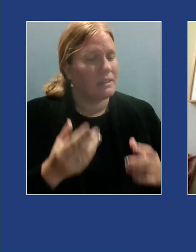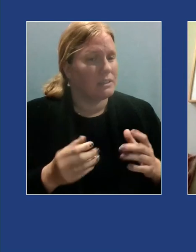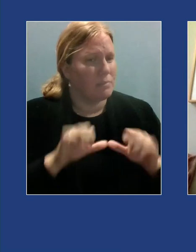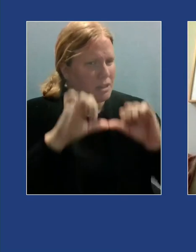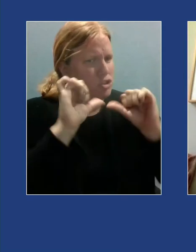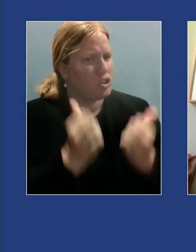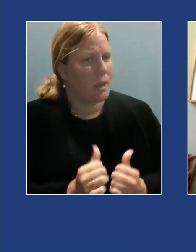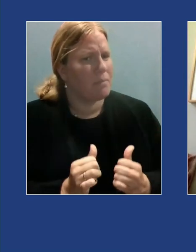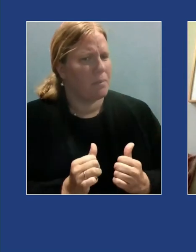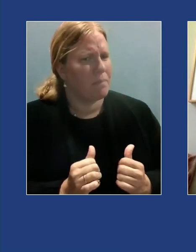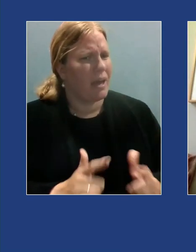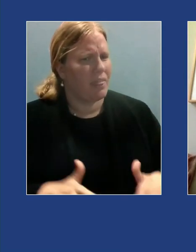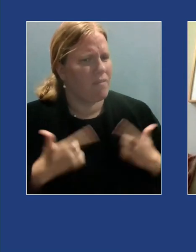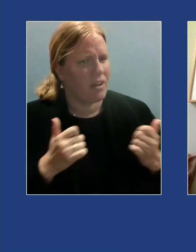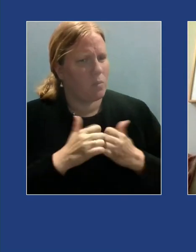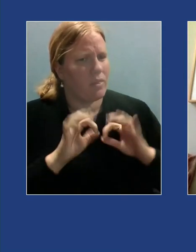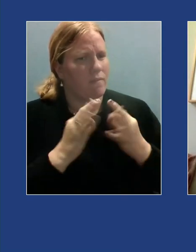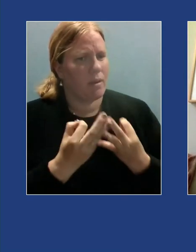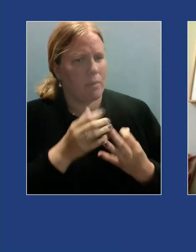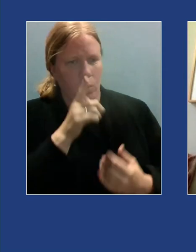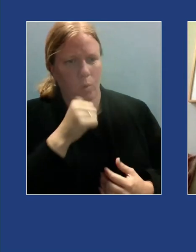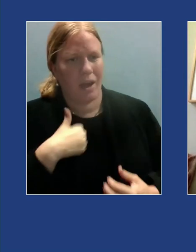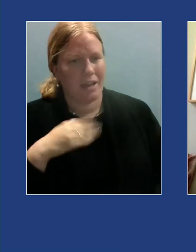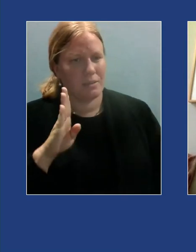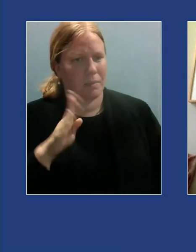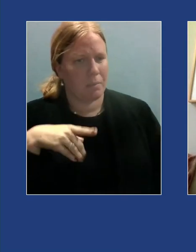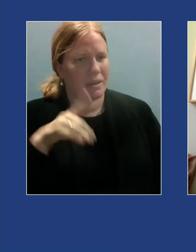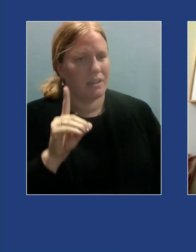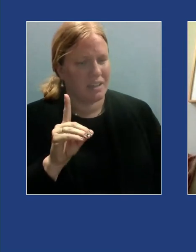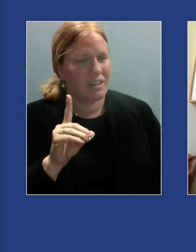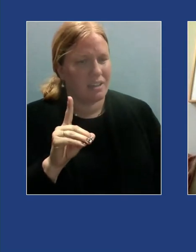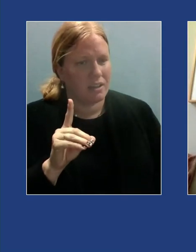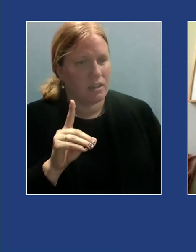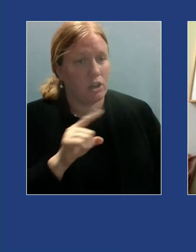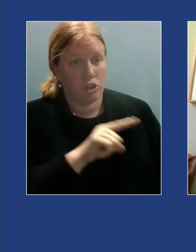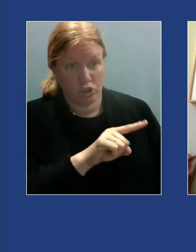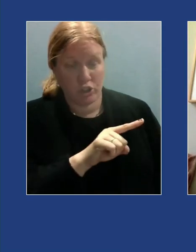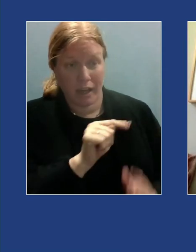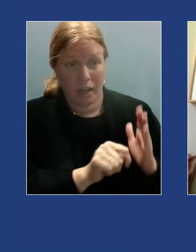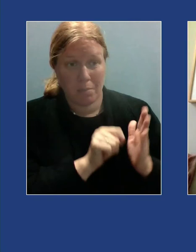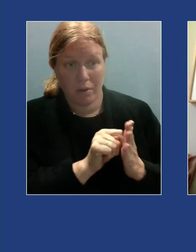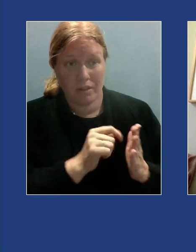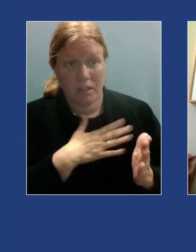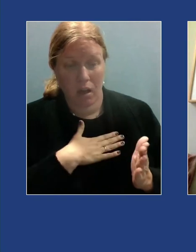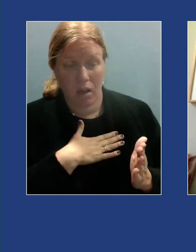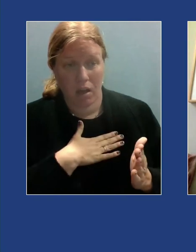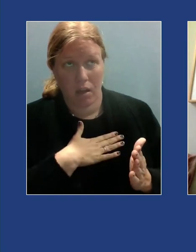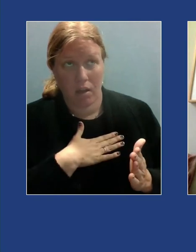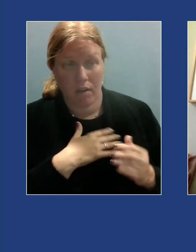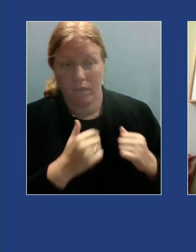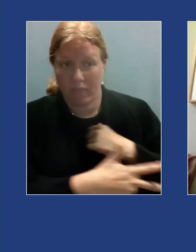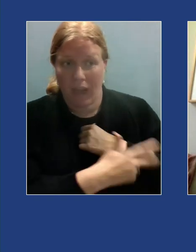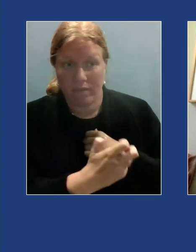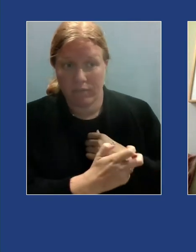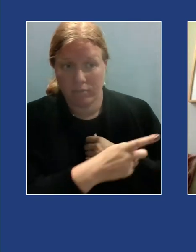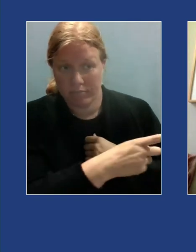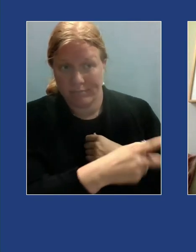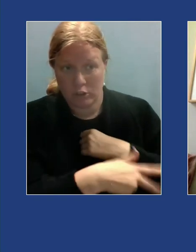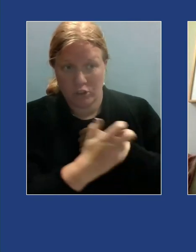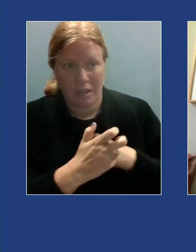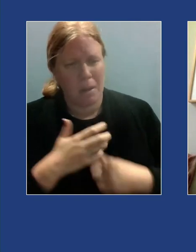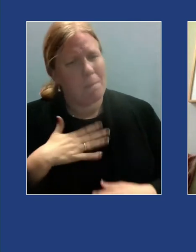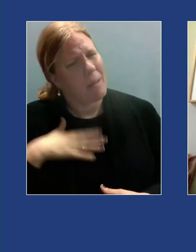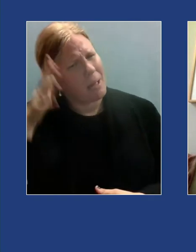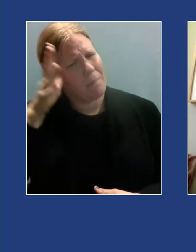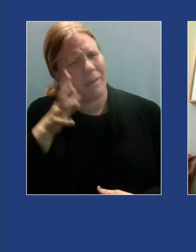family with a sister who has BPD she went through periods of theft in my teenage mind it felt like my parents never seemed to punish her